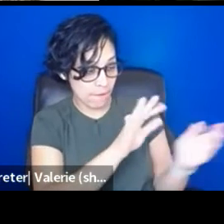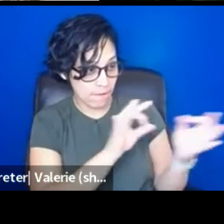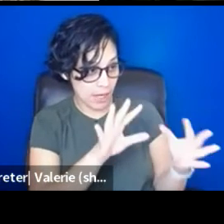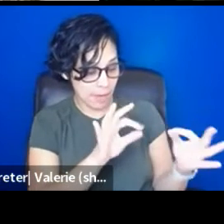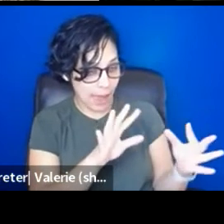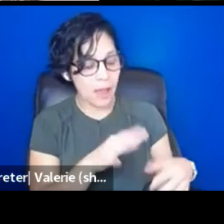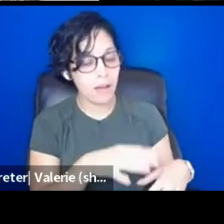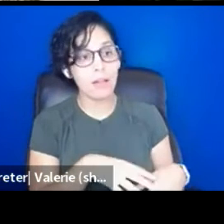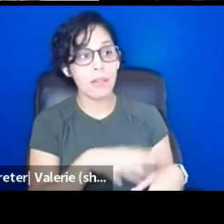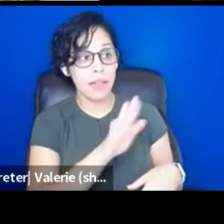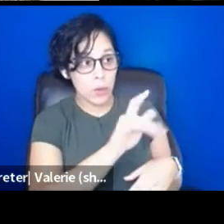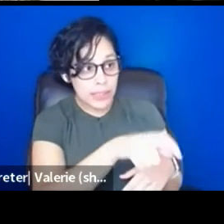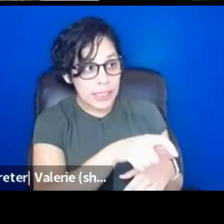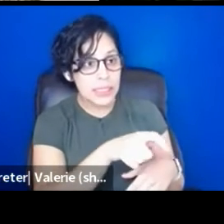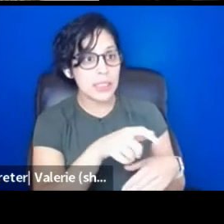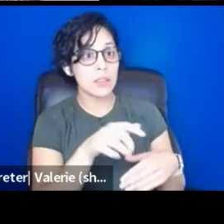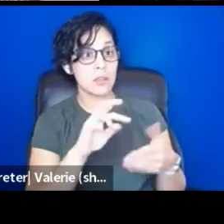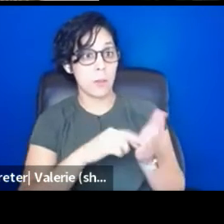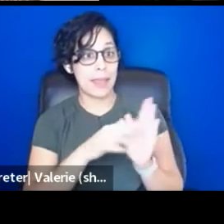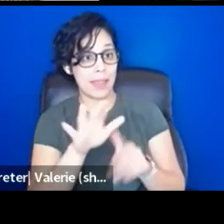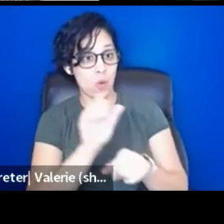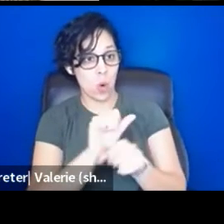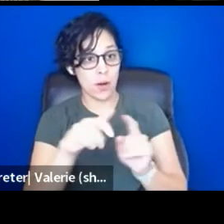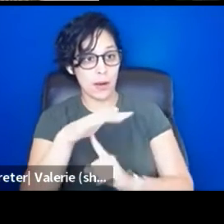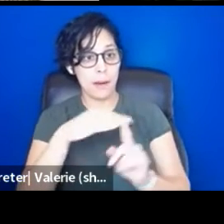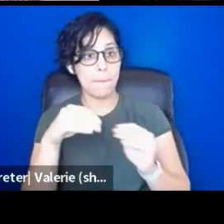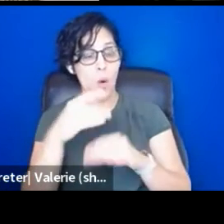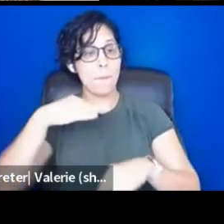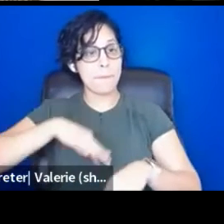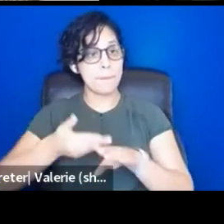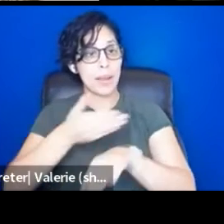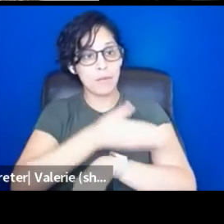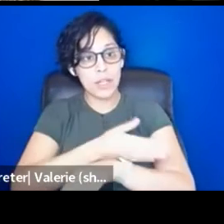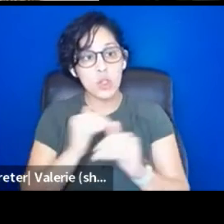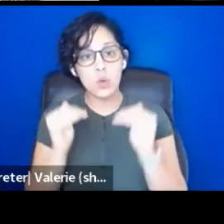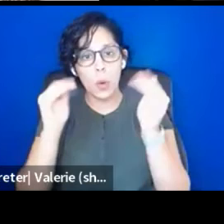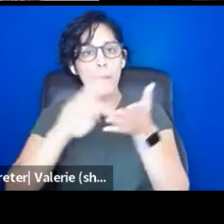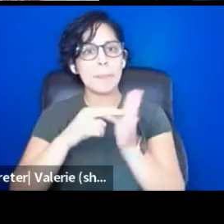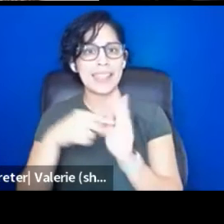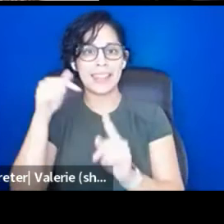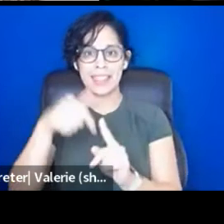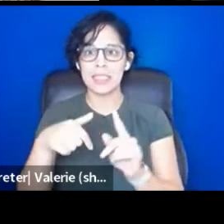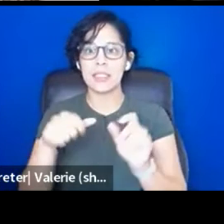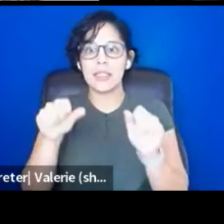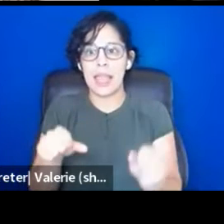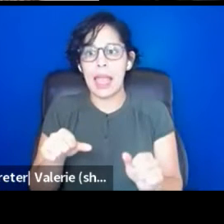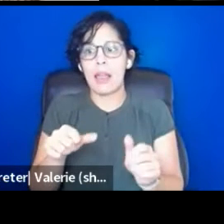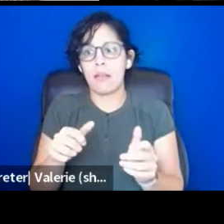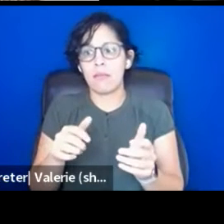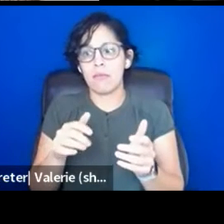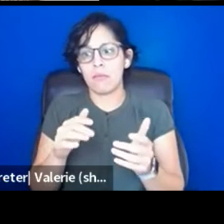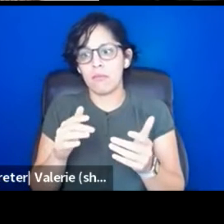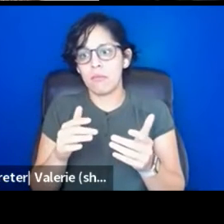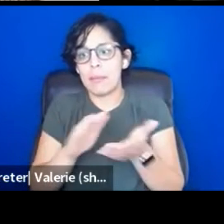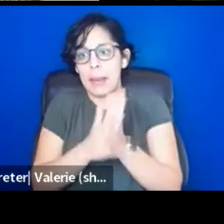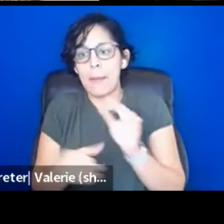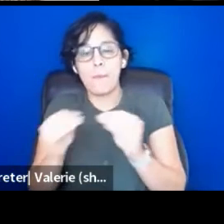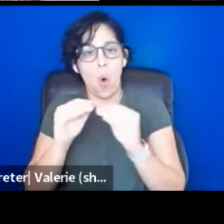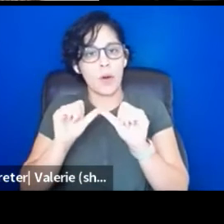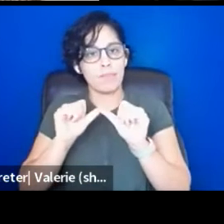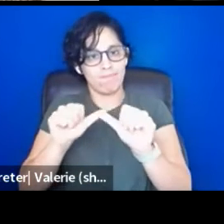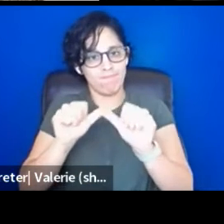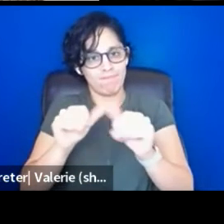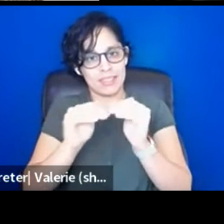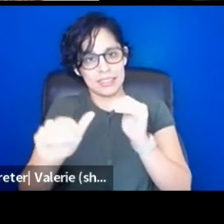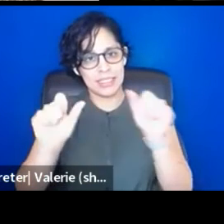perhaps there are other changes you can make to make it a sustainable environment over the long term. That's my hope in the future. 100%.